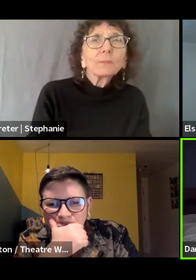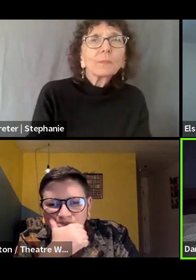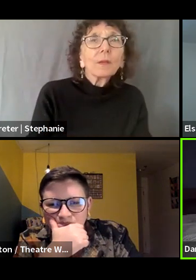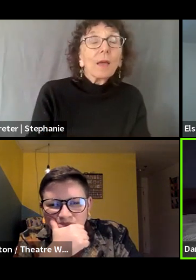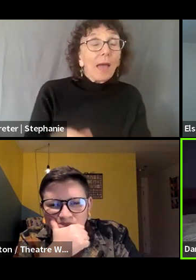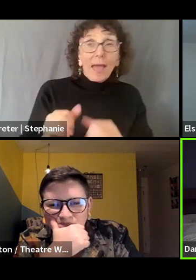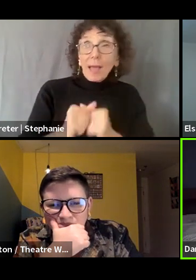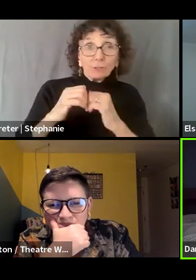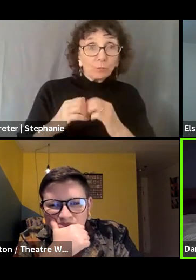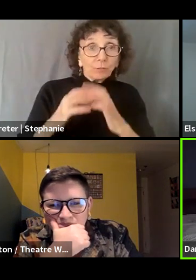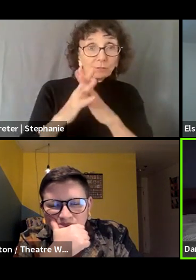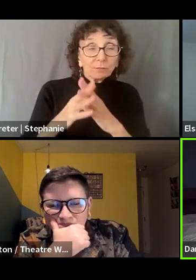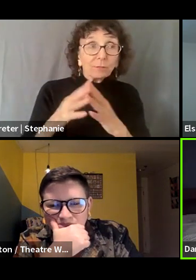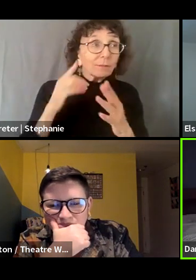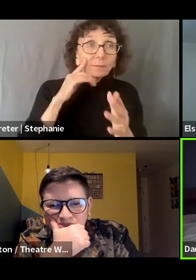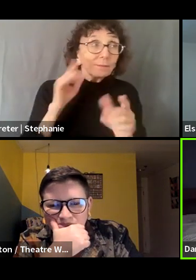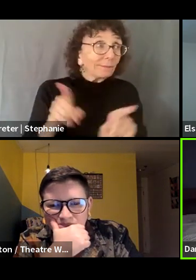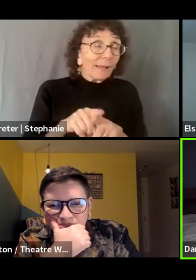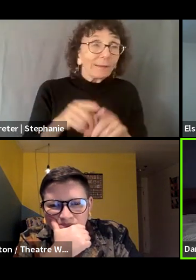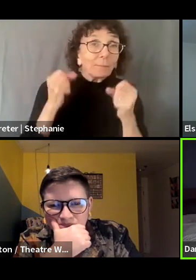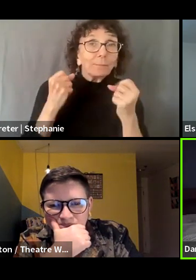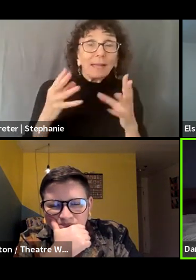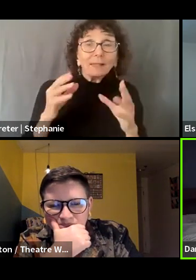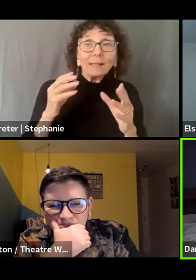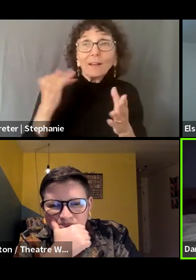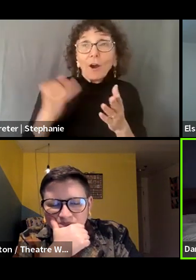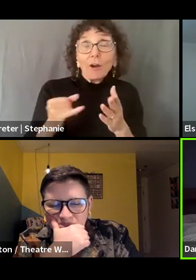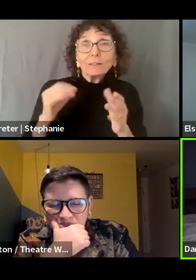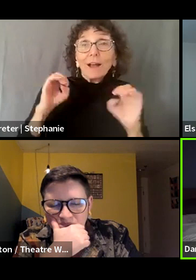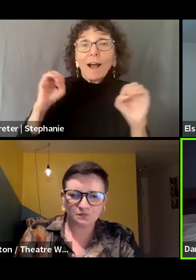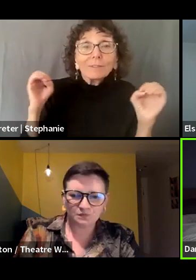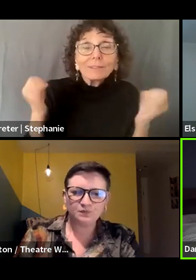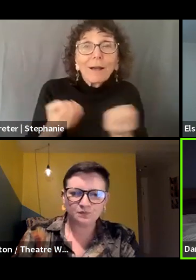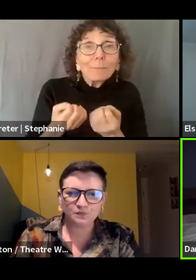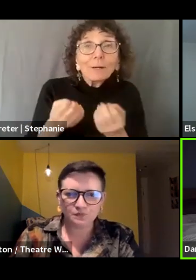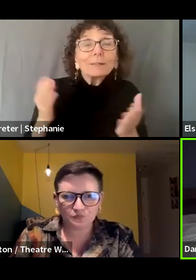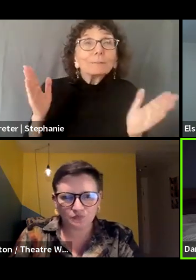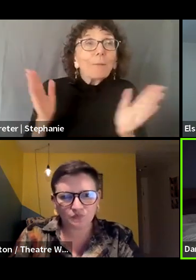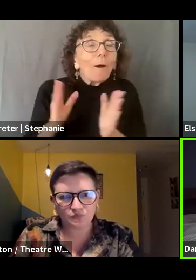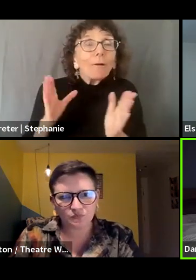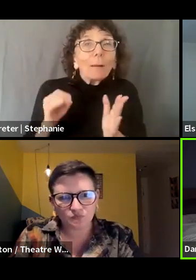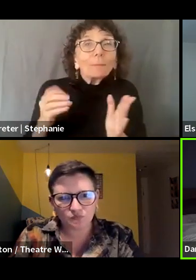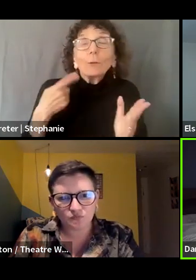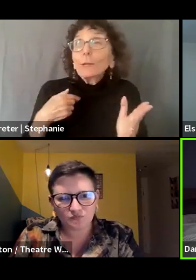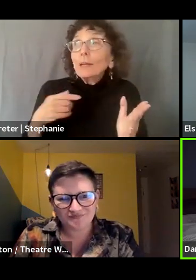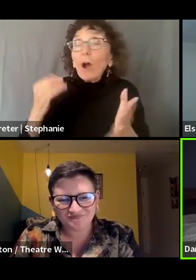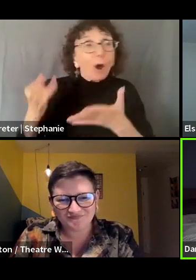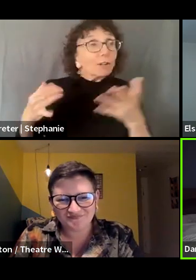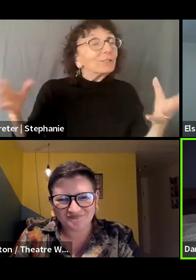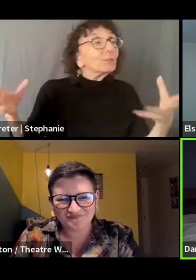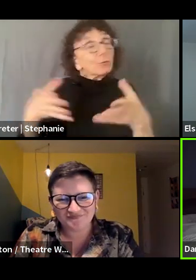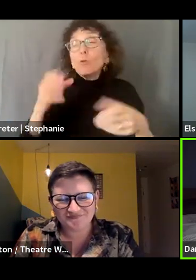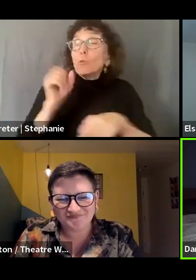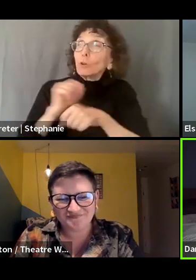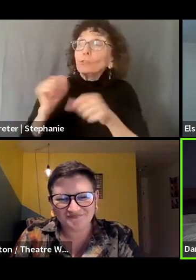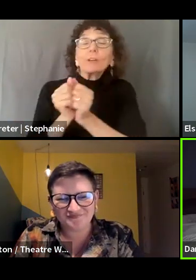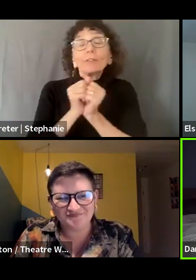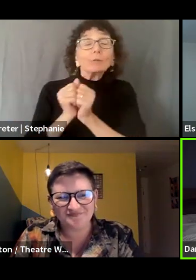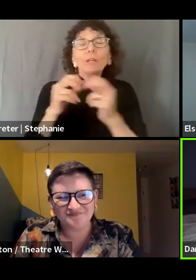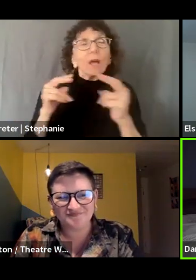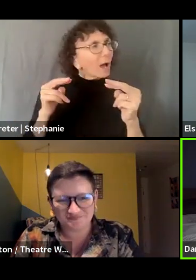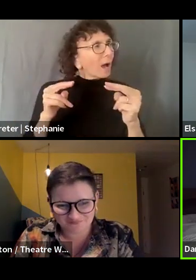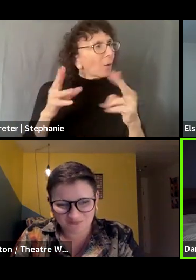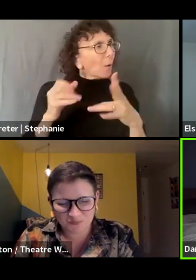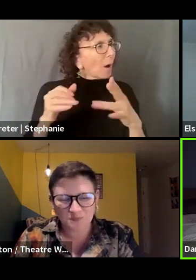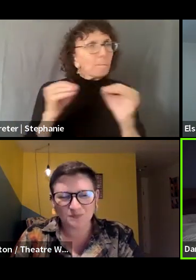that I think like most arts, you know, ensembles, small companies do. We were just a bunch of artists who did a project together. We had an opportunity and then we said, we want to keep